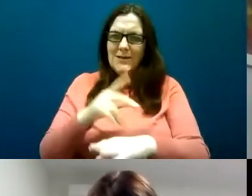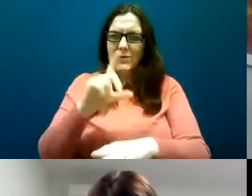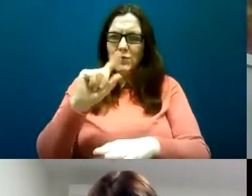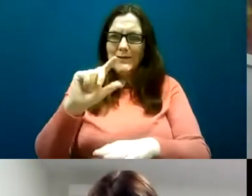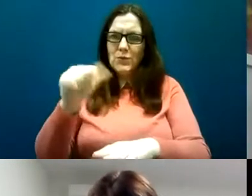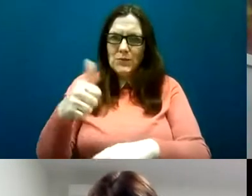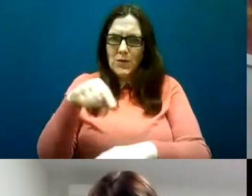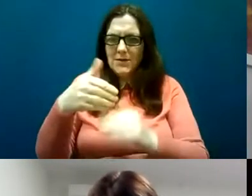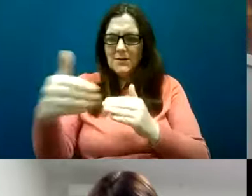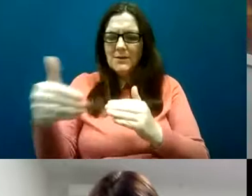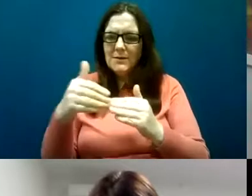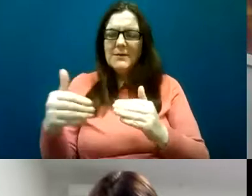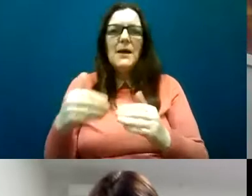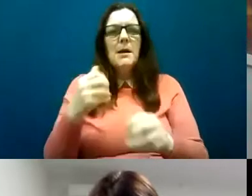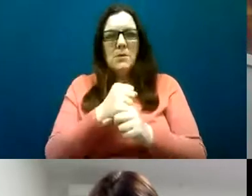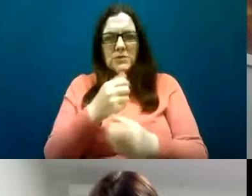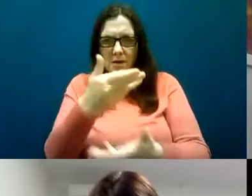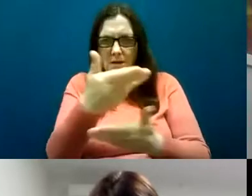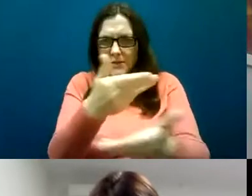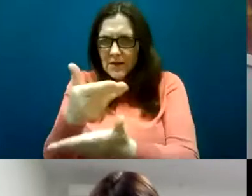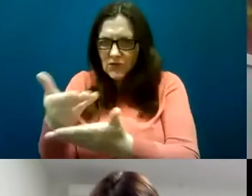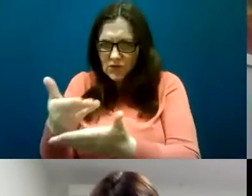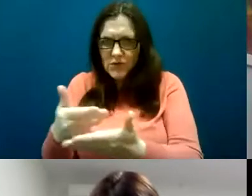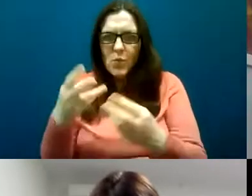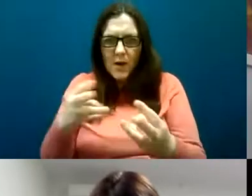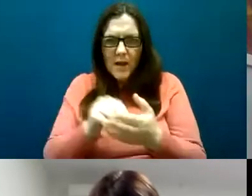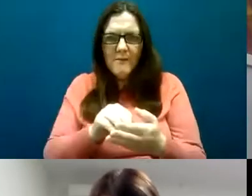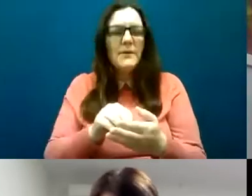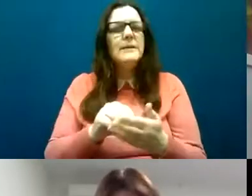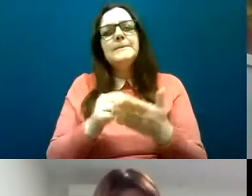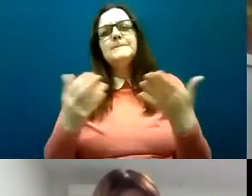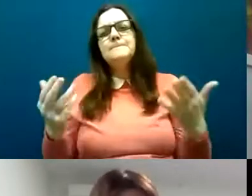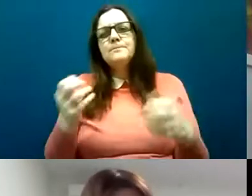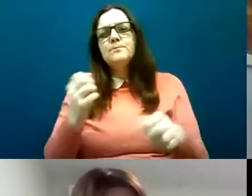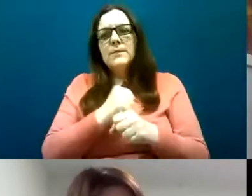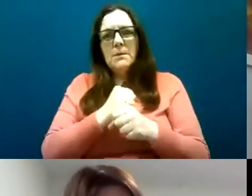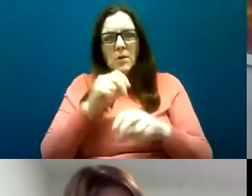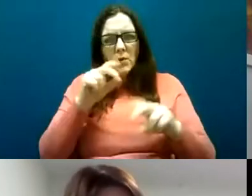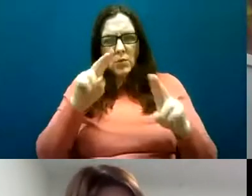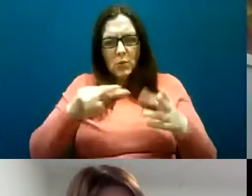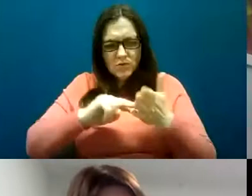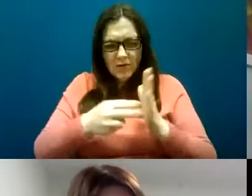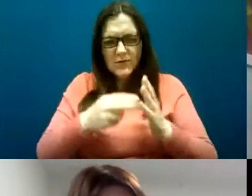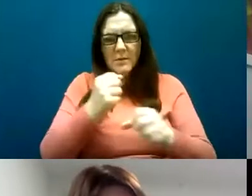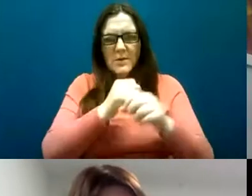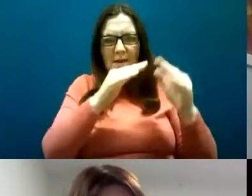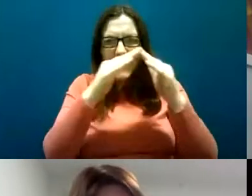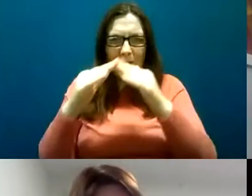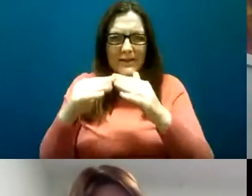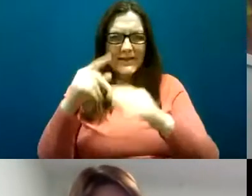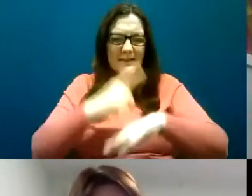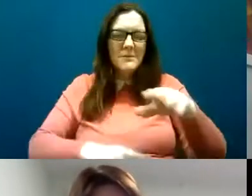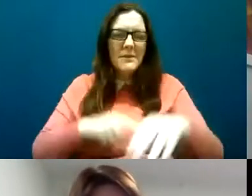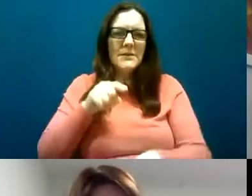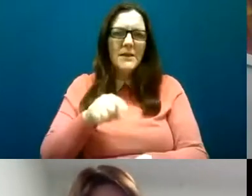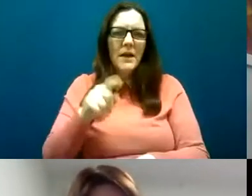on consultation on new strategies around housing and disability I think it's a